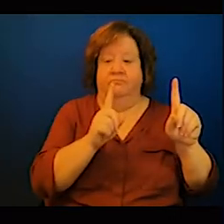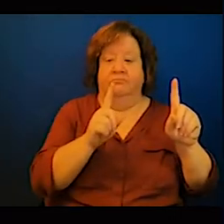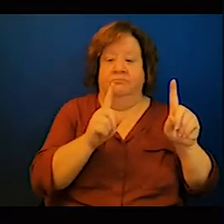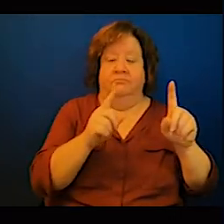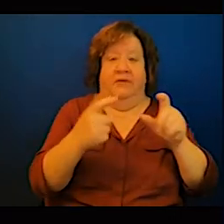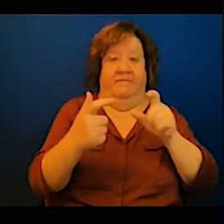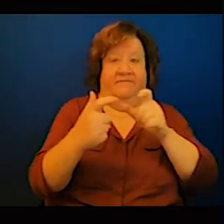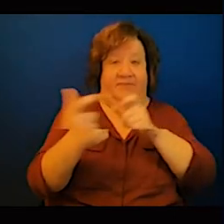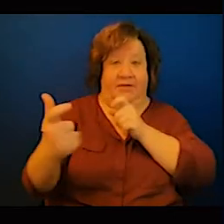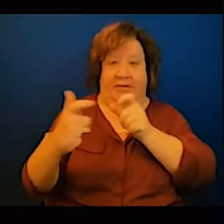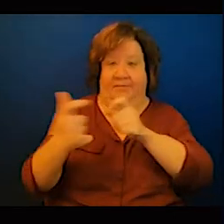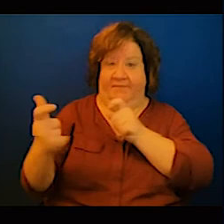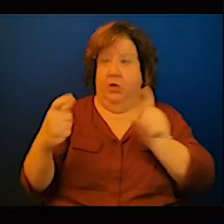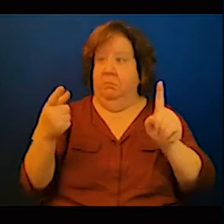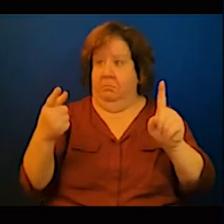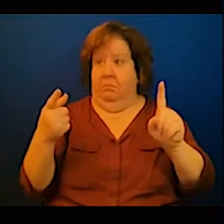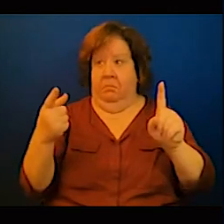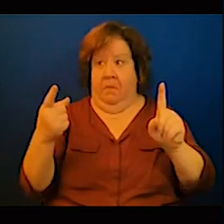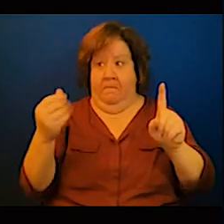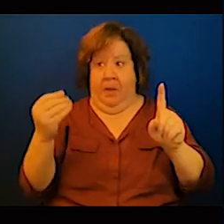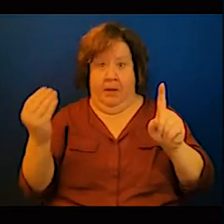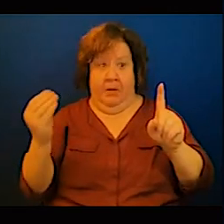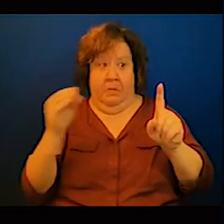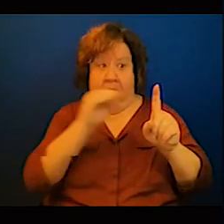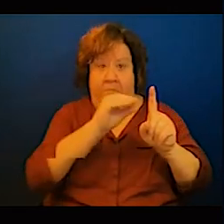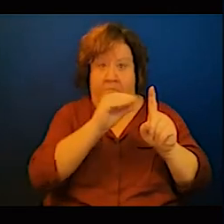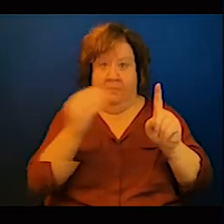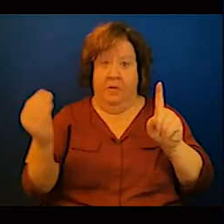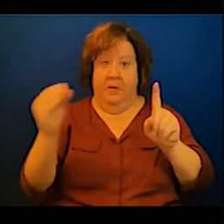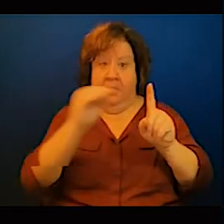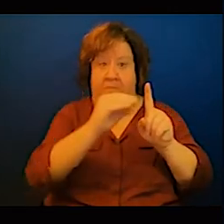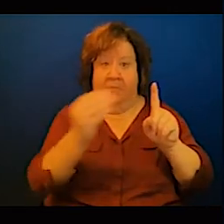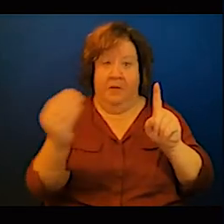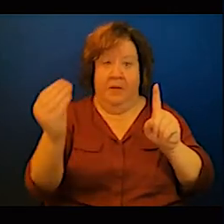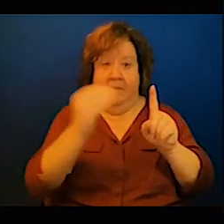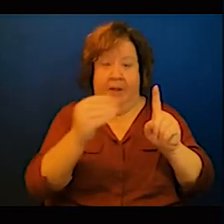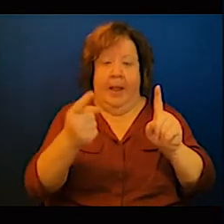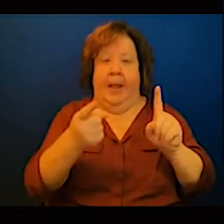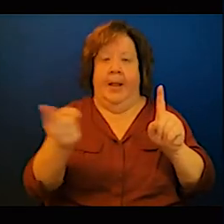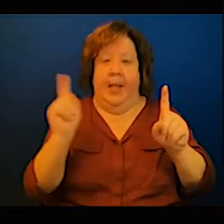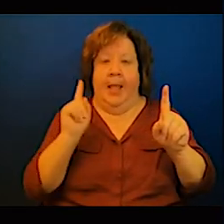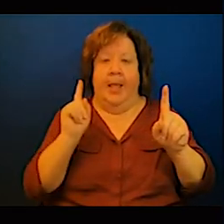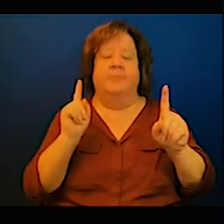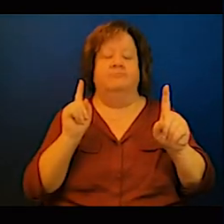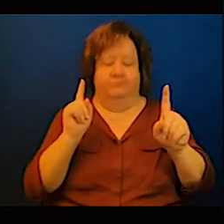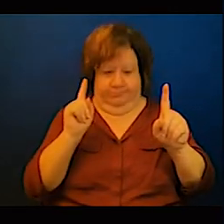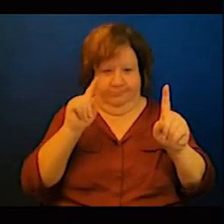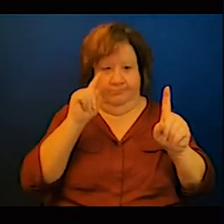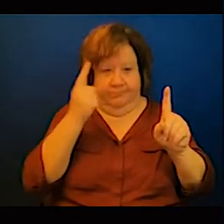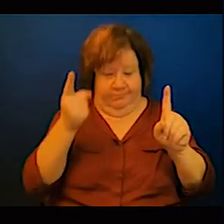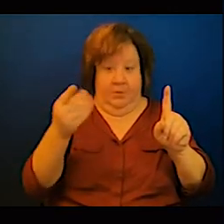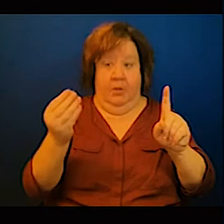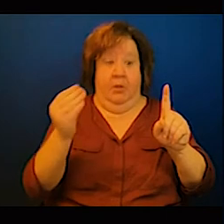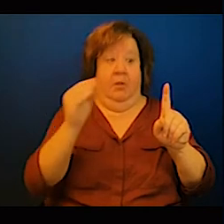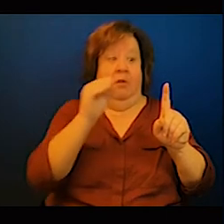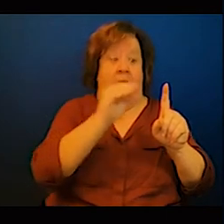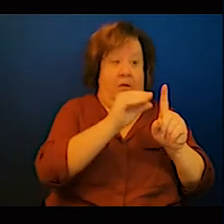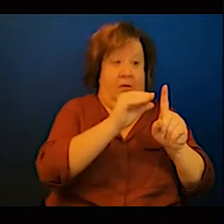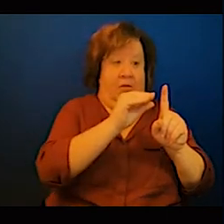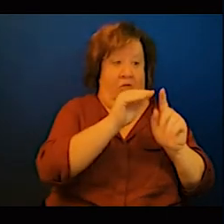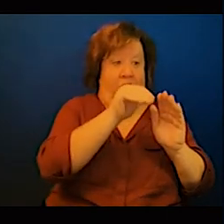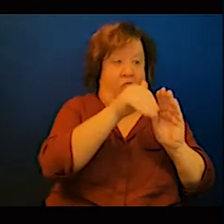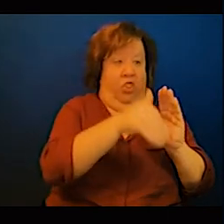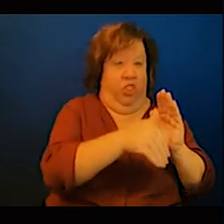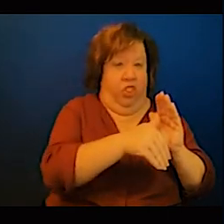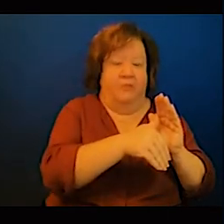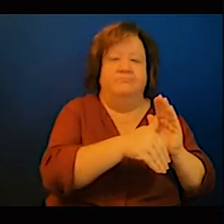by the African Development Bank so those are the solutions that can be implemented to tackle renewable